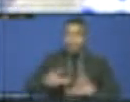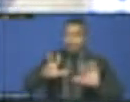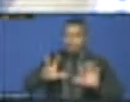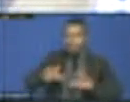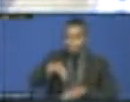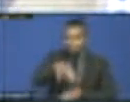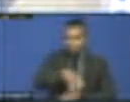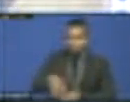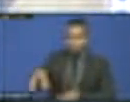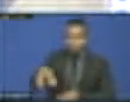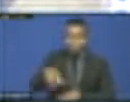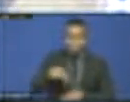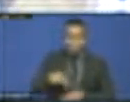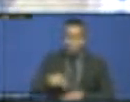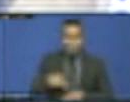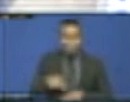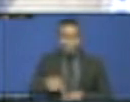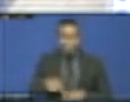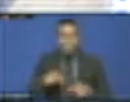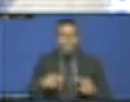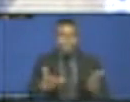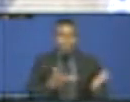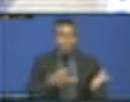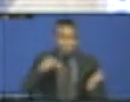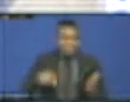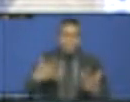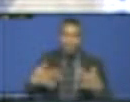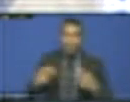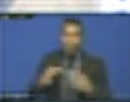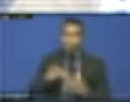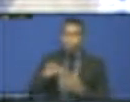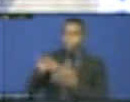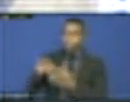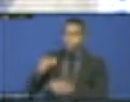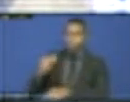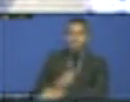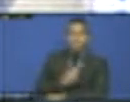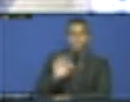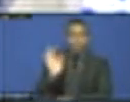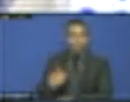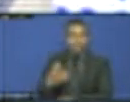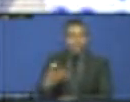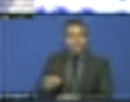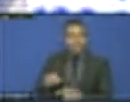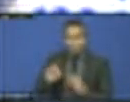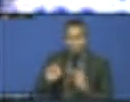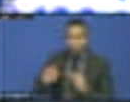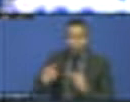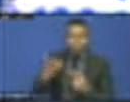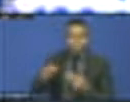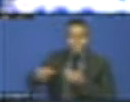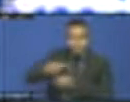implement the SDGs in a very concrete way? Could you share some insights with us? In the meantime, we'll